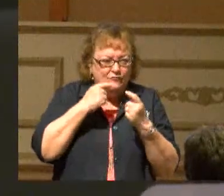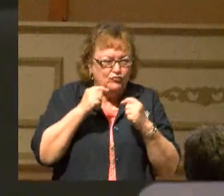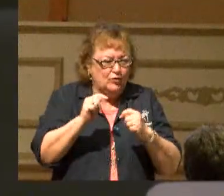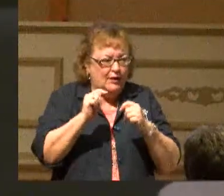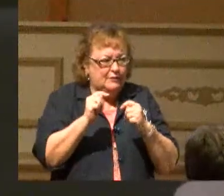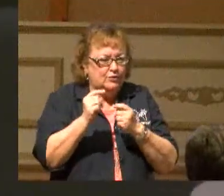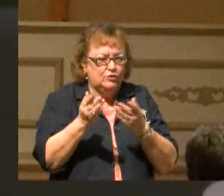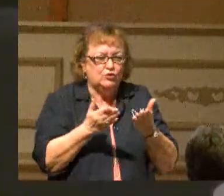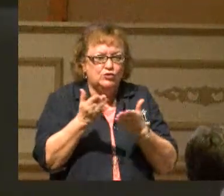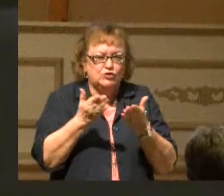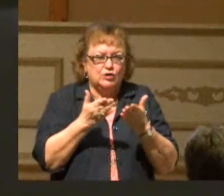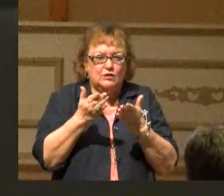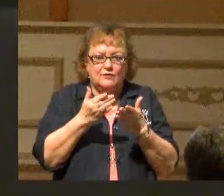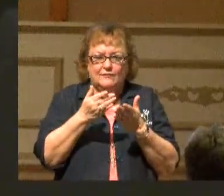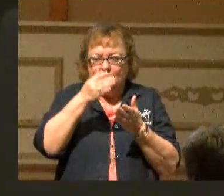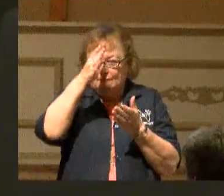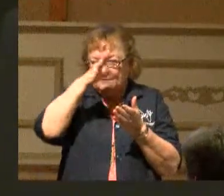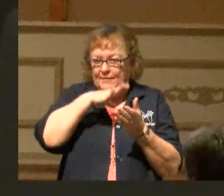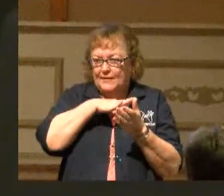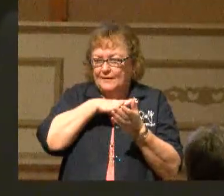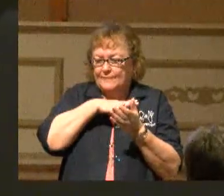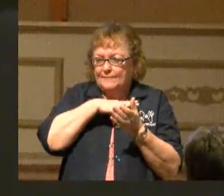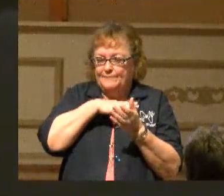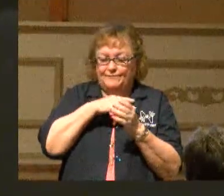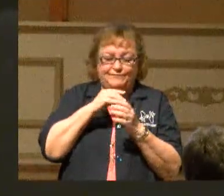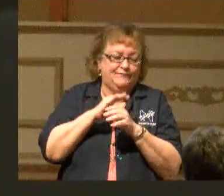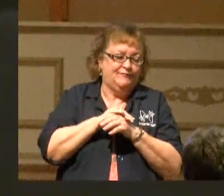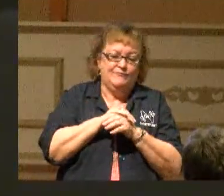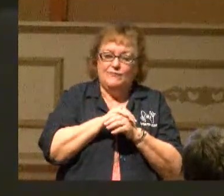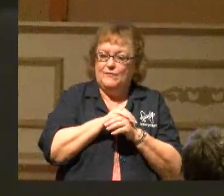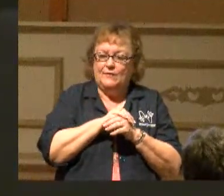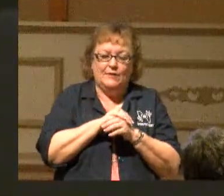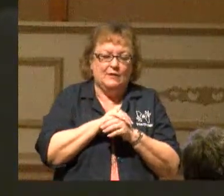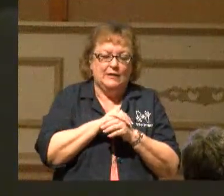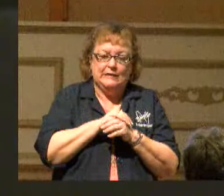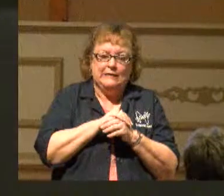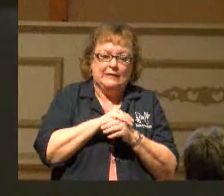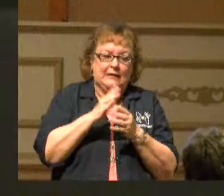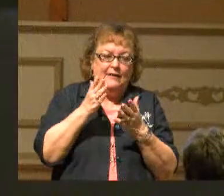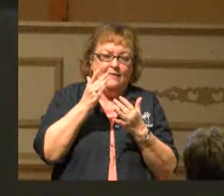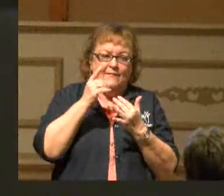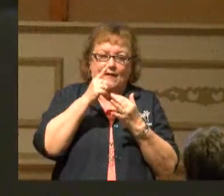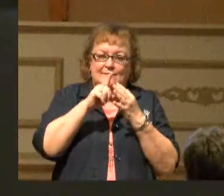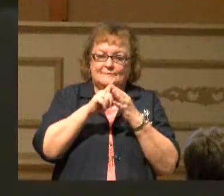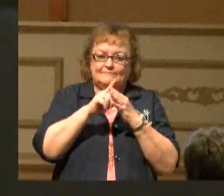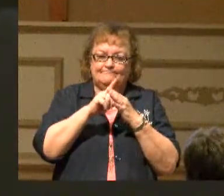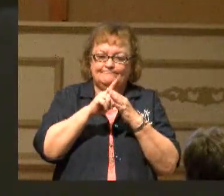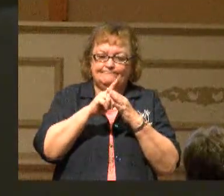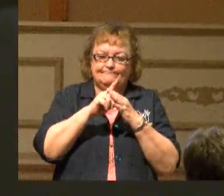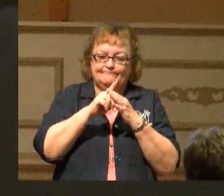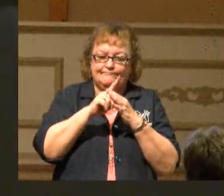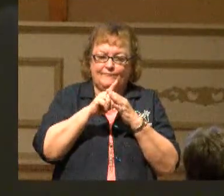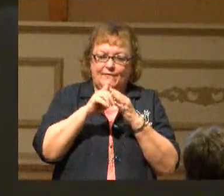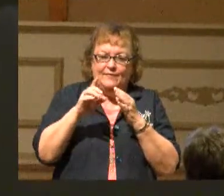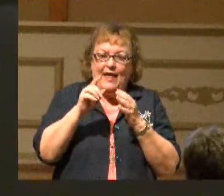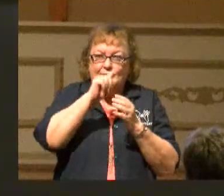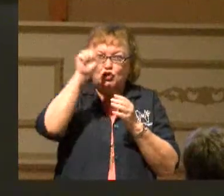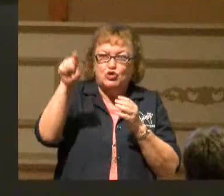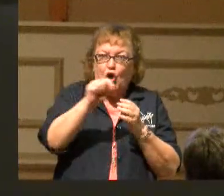serve mammon. And my friend, that is a fleeting goal. That is a moving target.